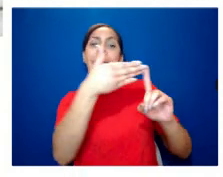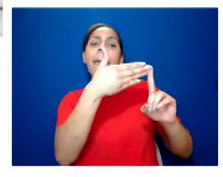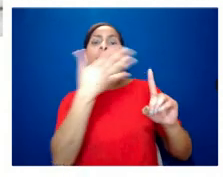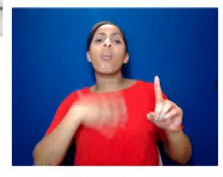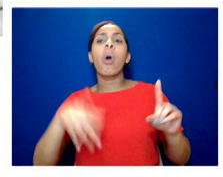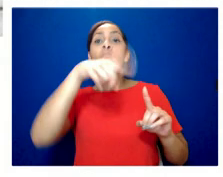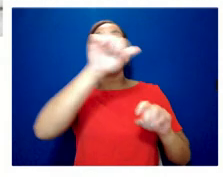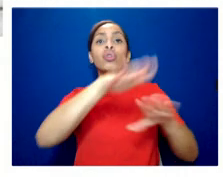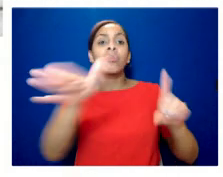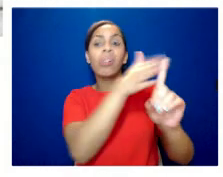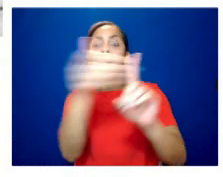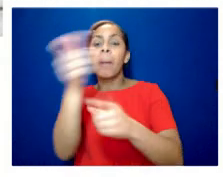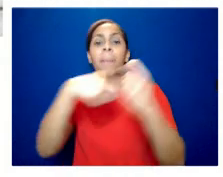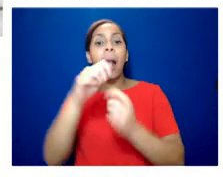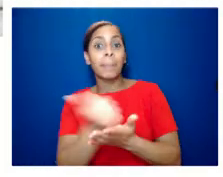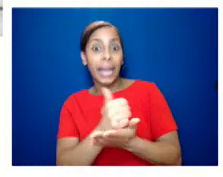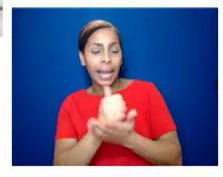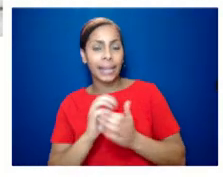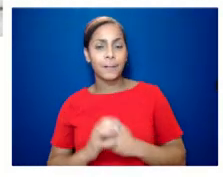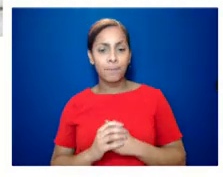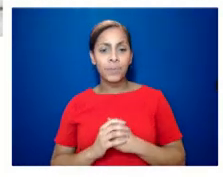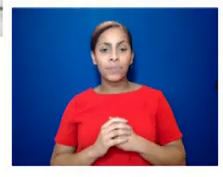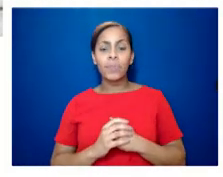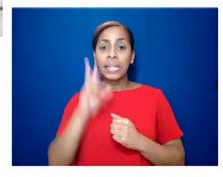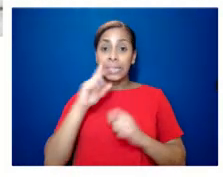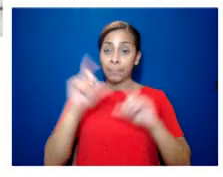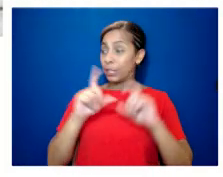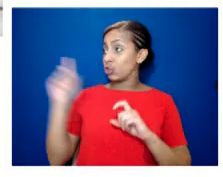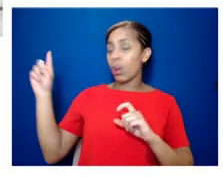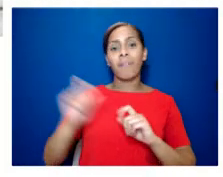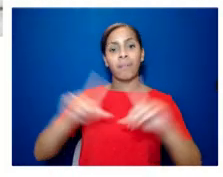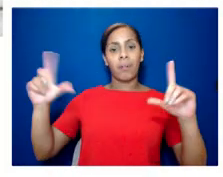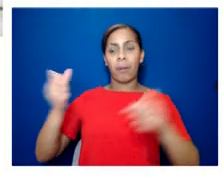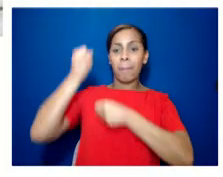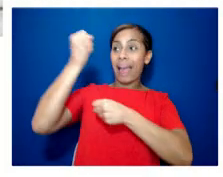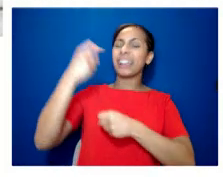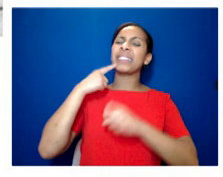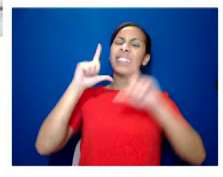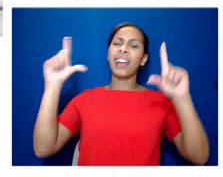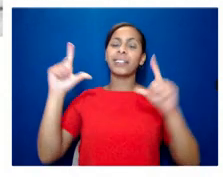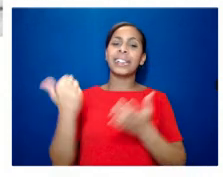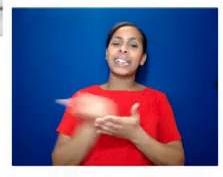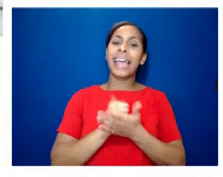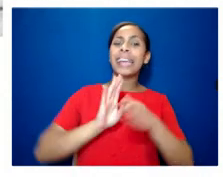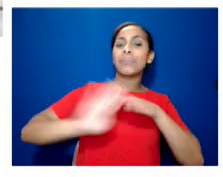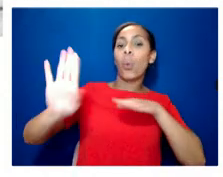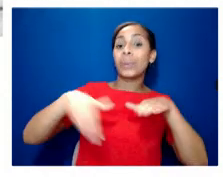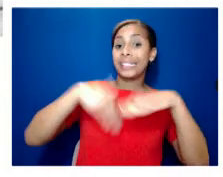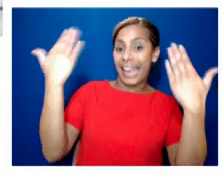to the left there has someone holding a placard that says gay sports day and answers on a postcard if you know what that is